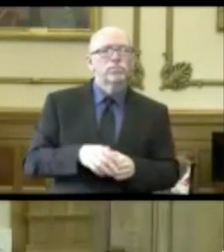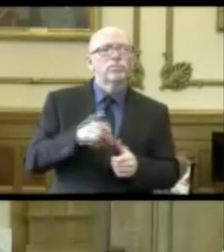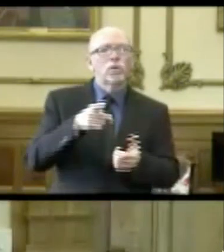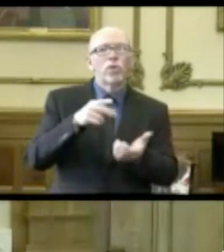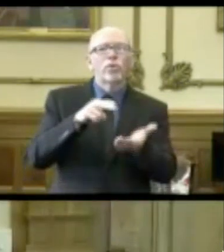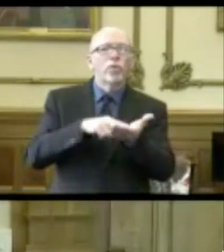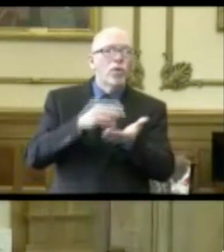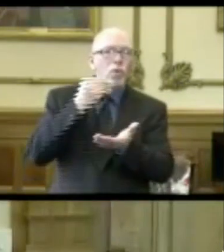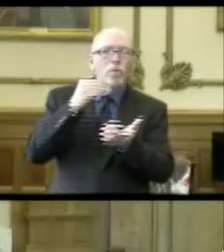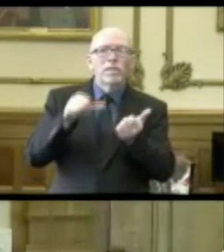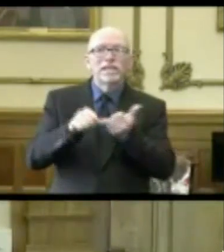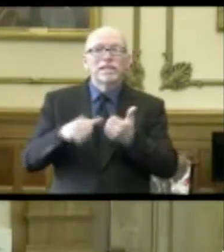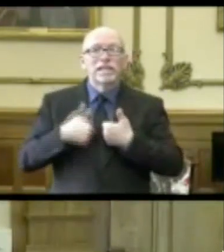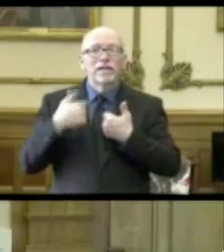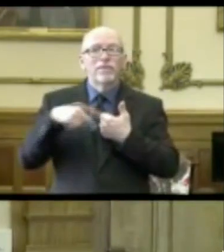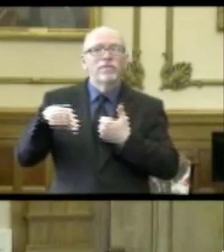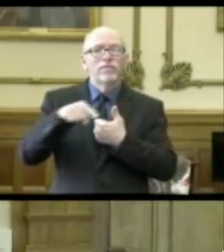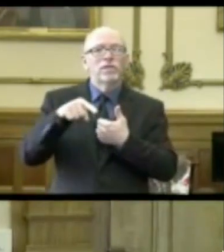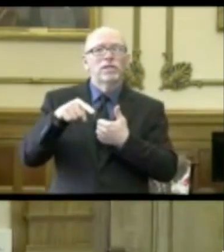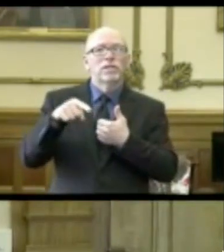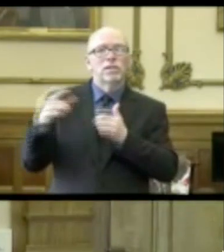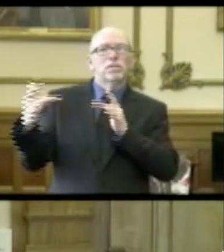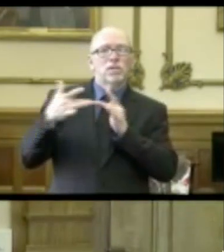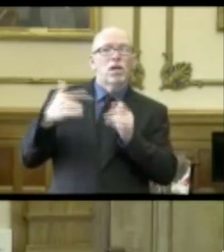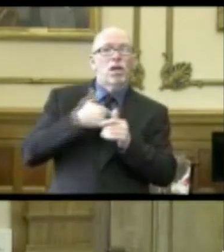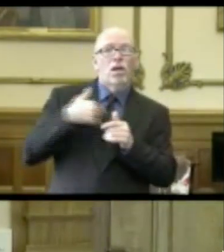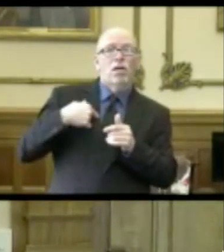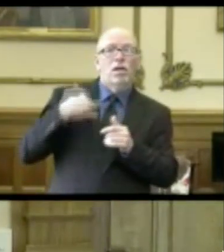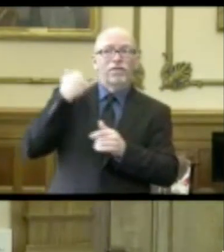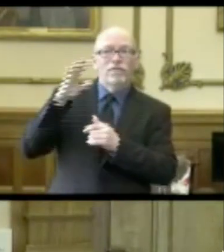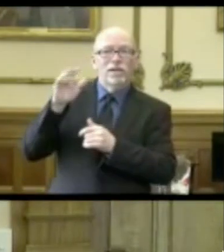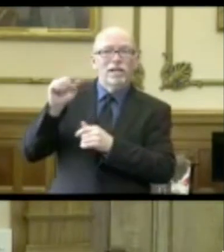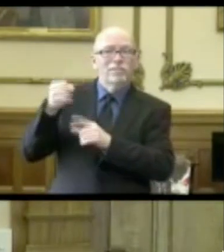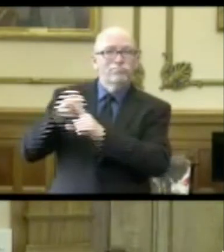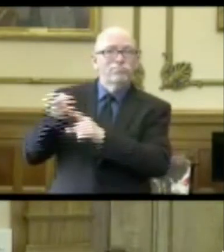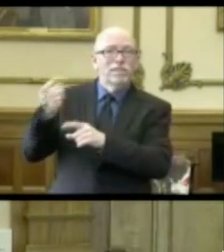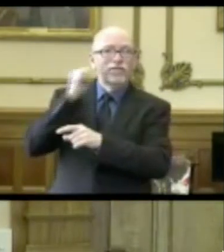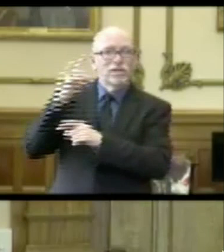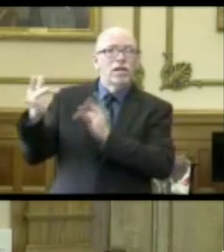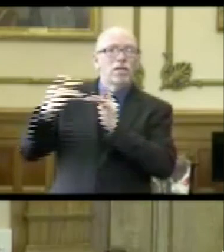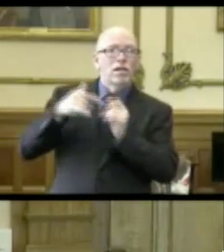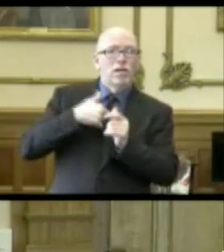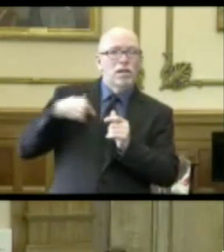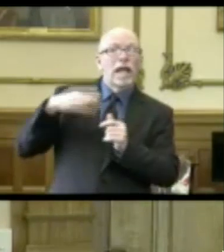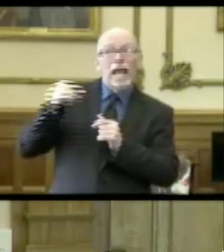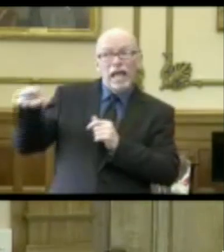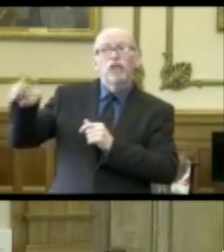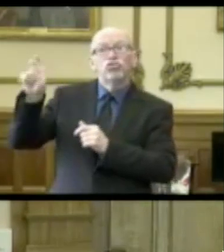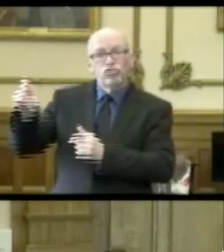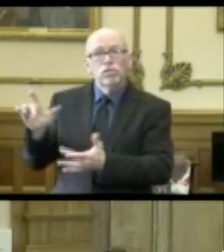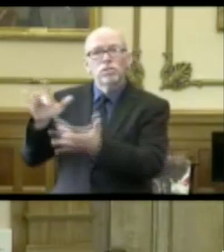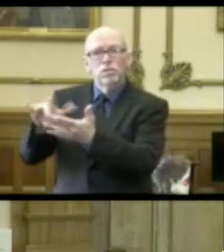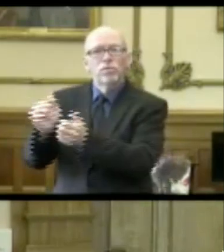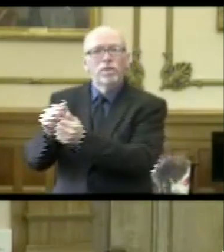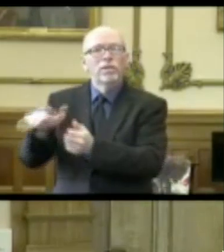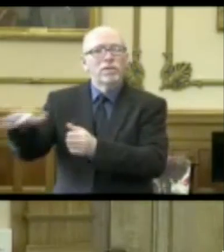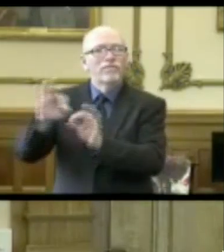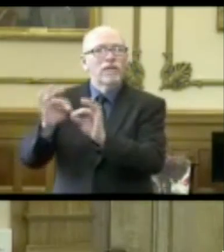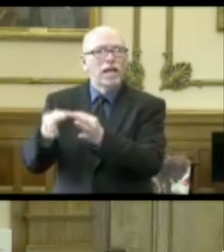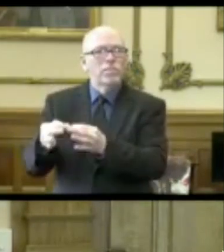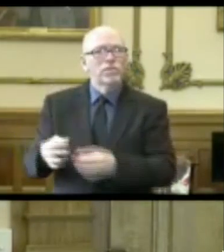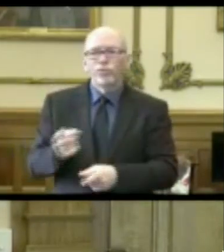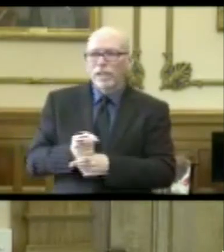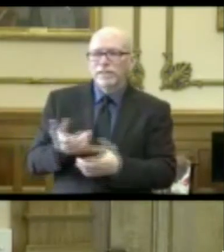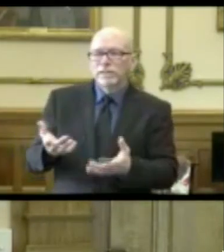facilities are in touch with us on those cases on a daily basis and should be with the families.